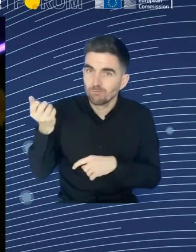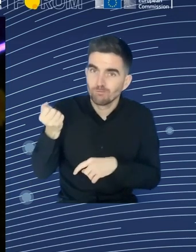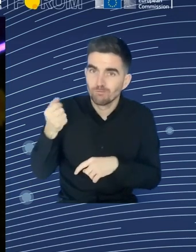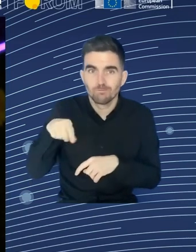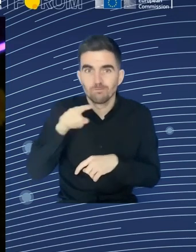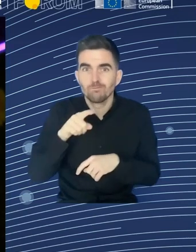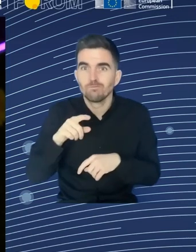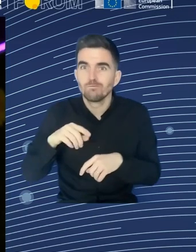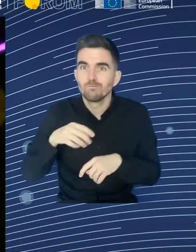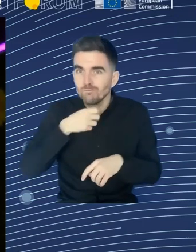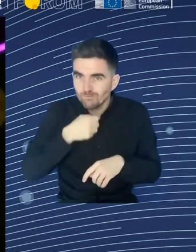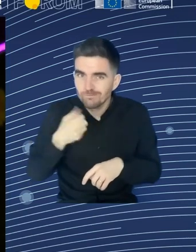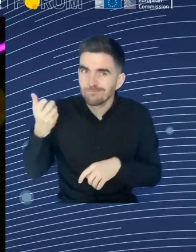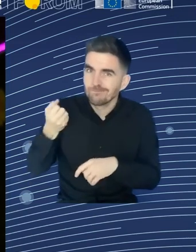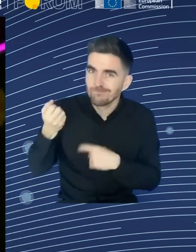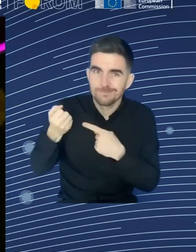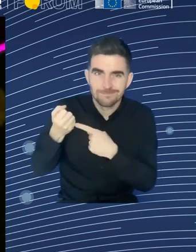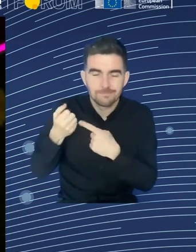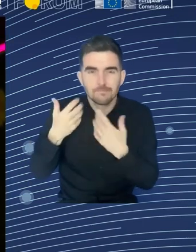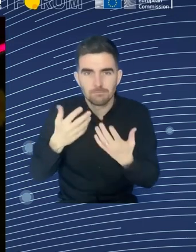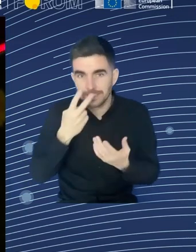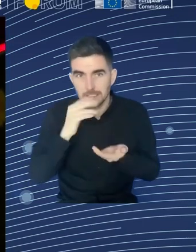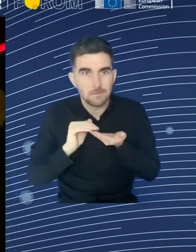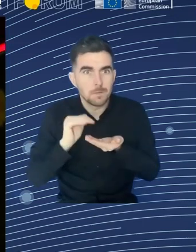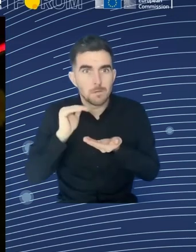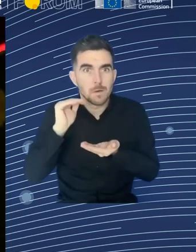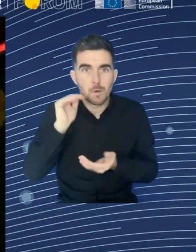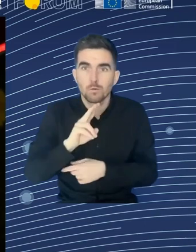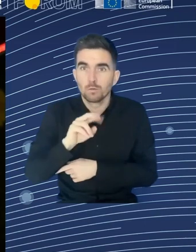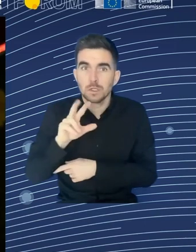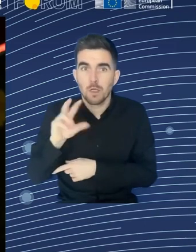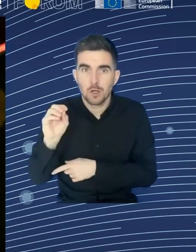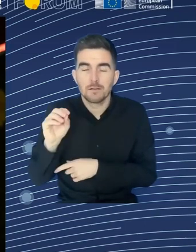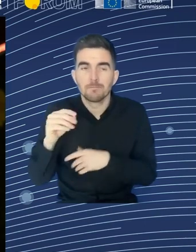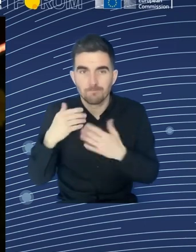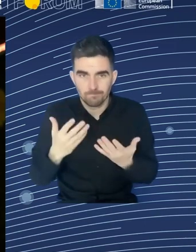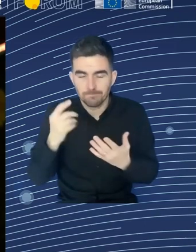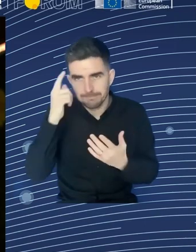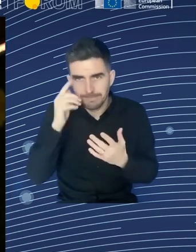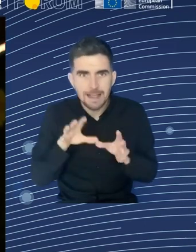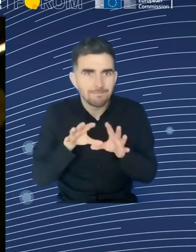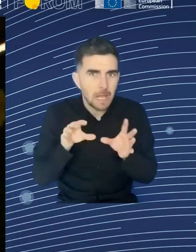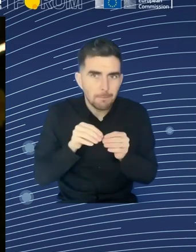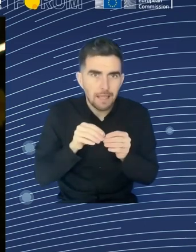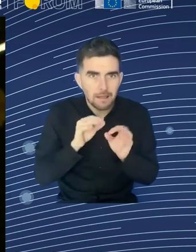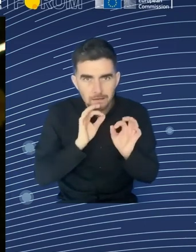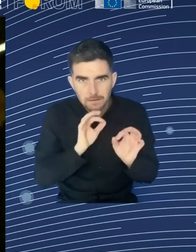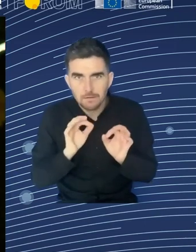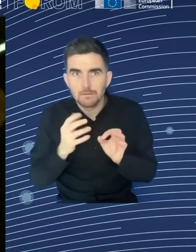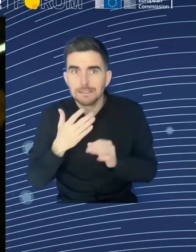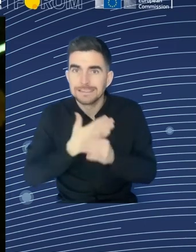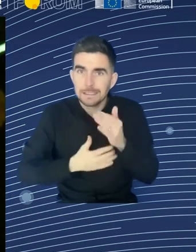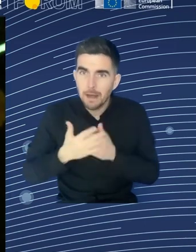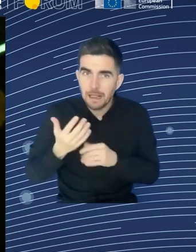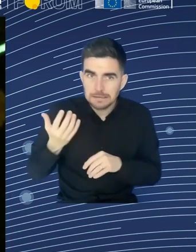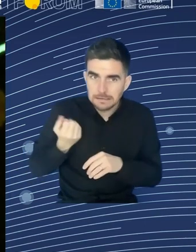social assistance and unemployment. So there's a lot there that we're trying to keep track of. Our speakers here know a